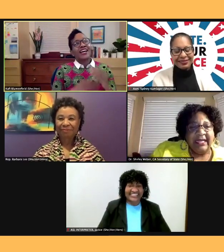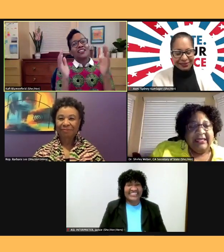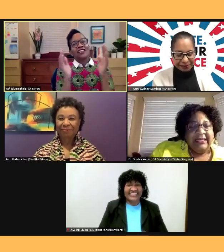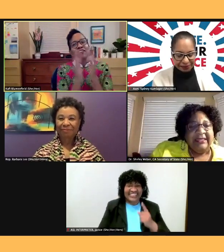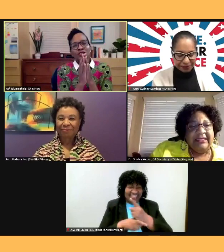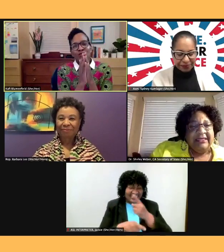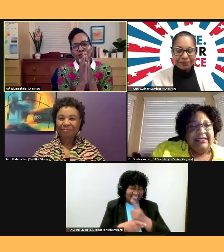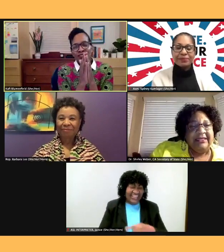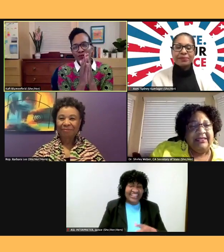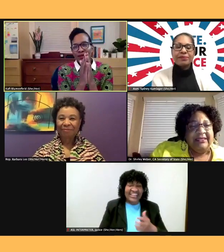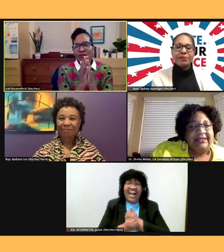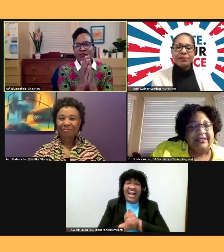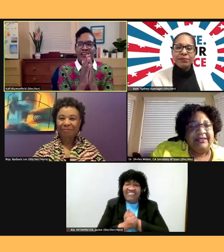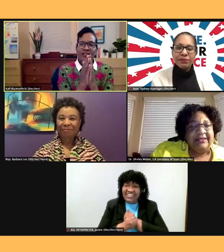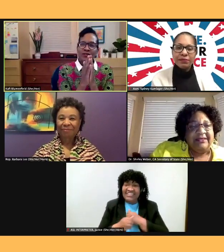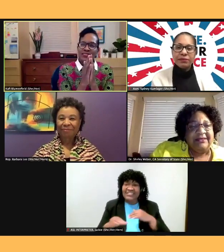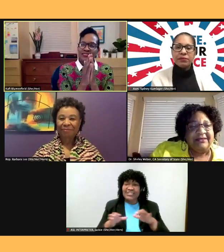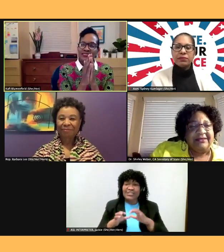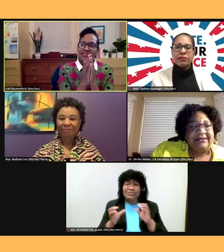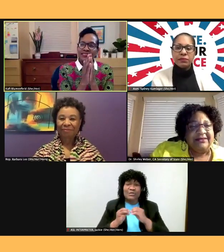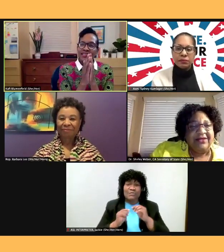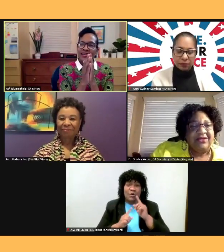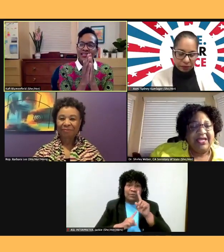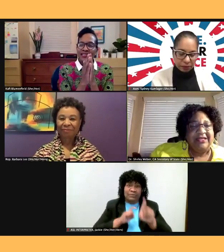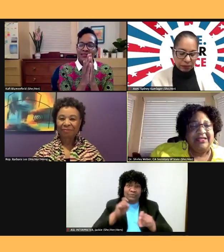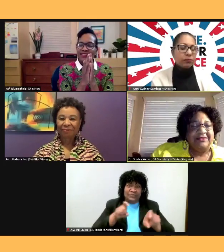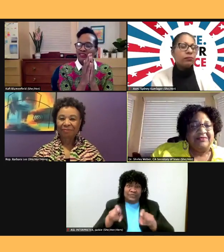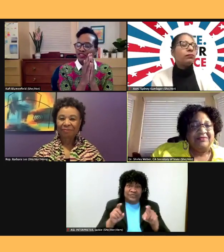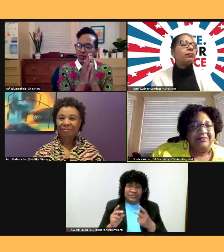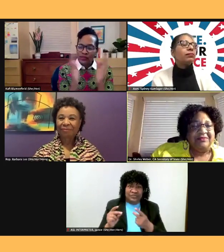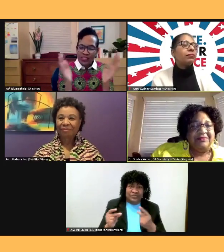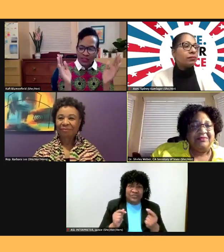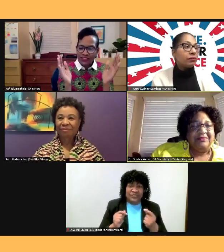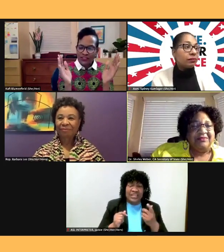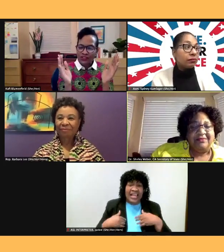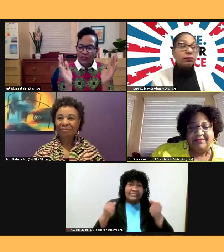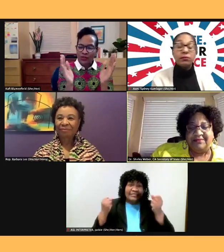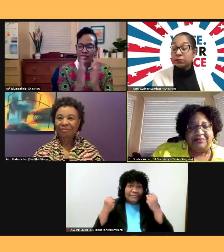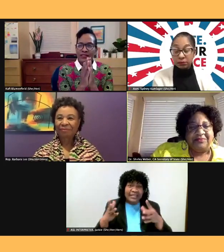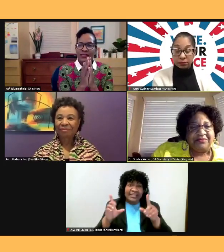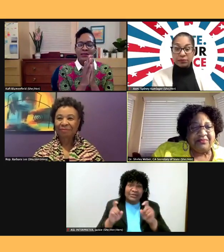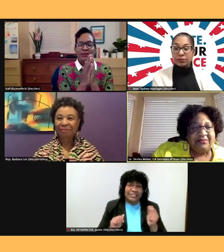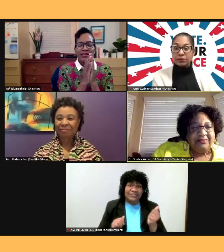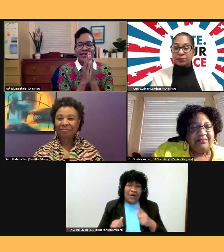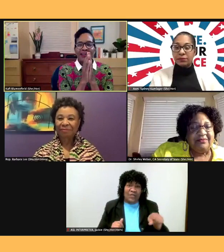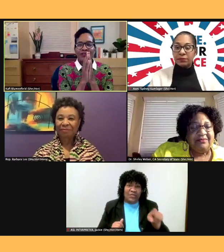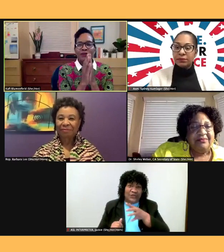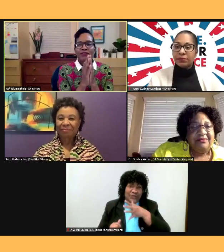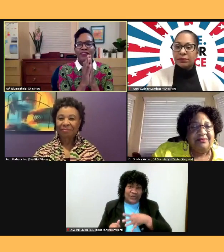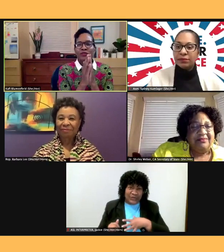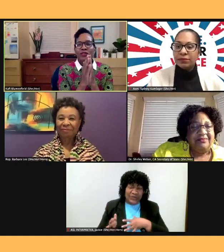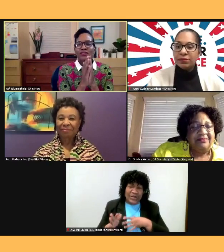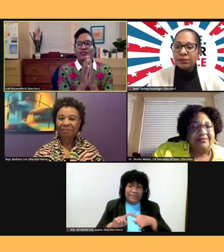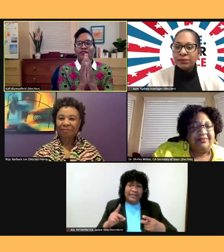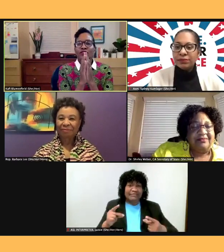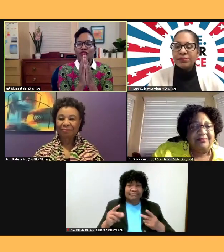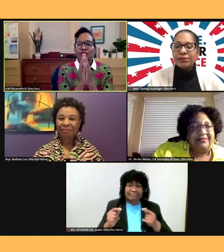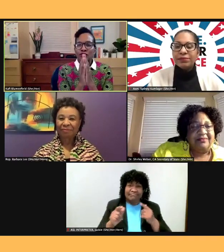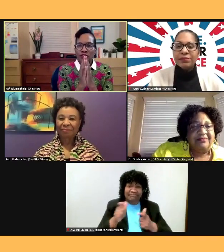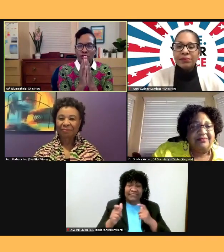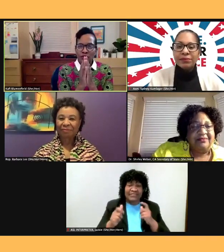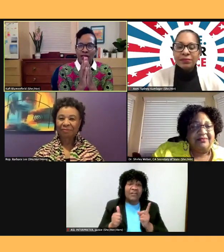some rapid fire questions. I have so many questions for you all, but I rapid fire question first for you,